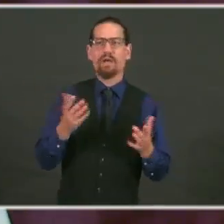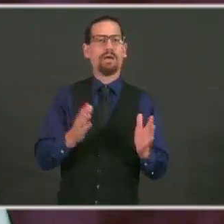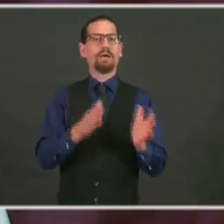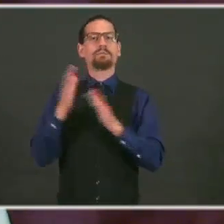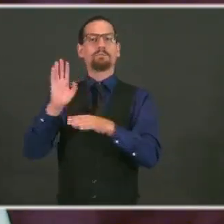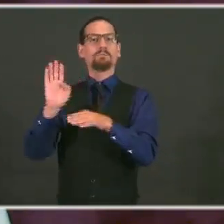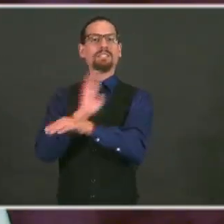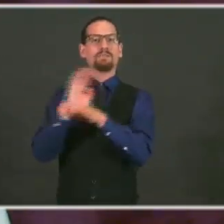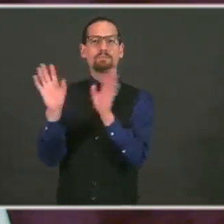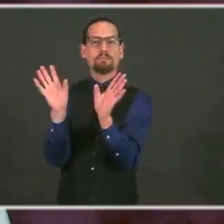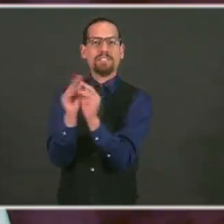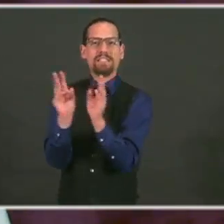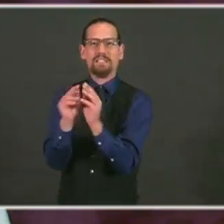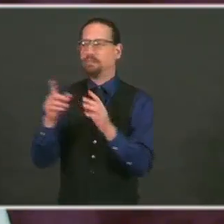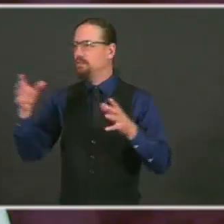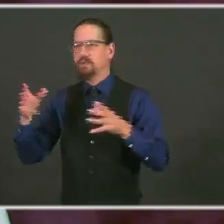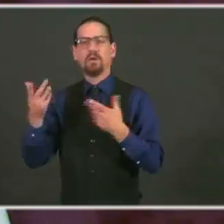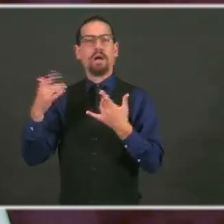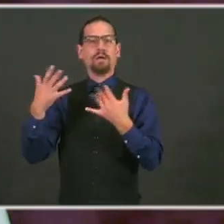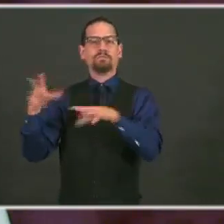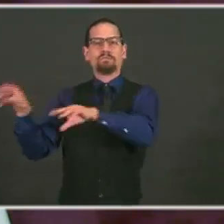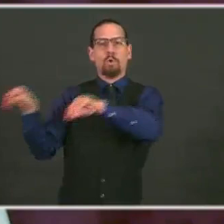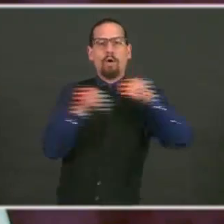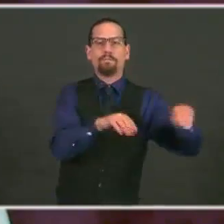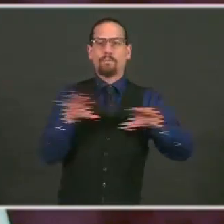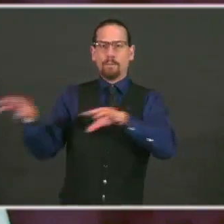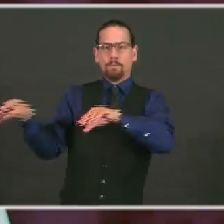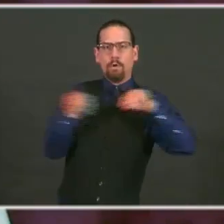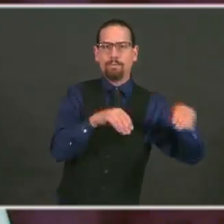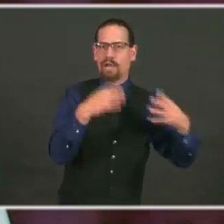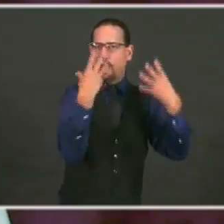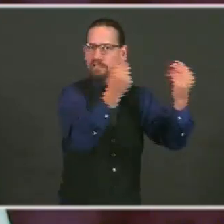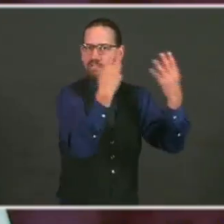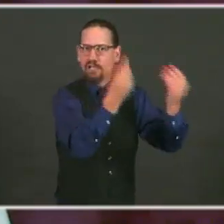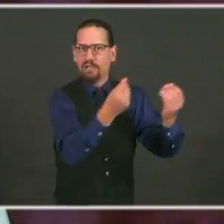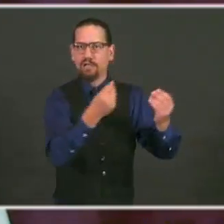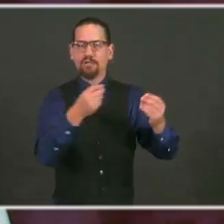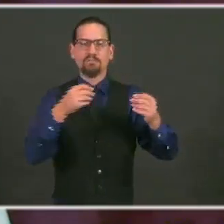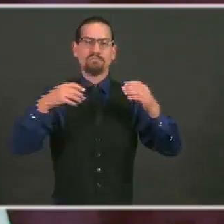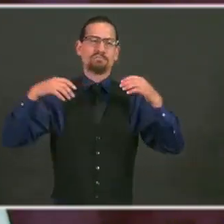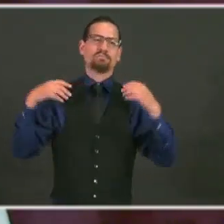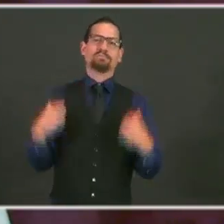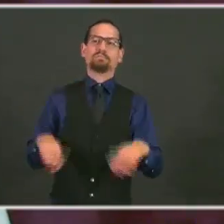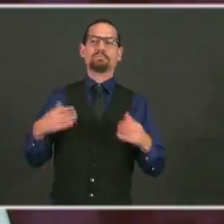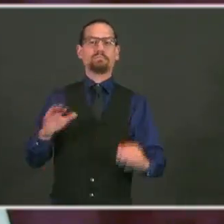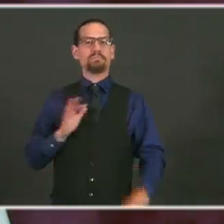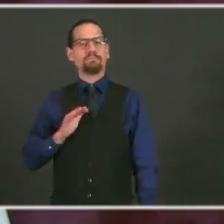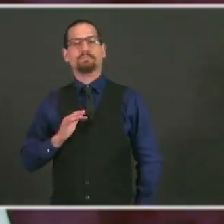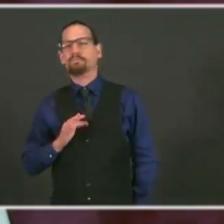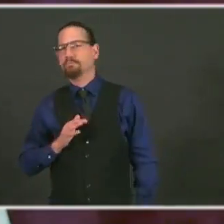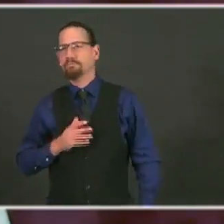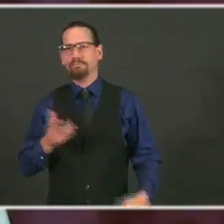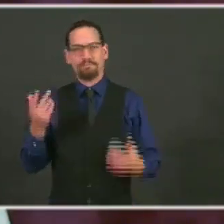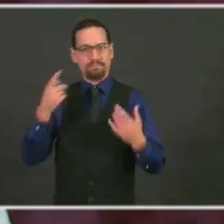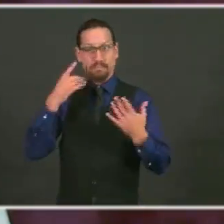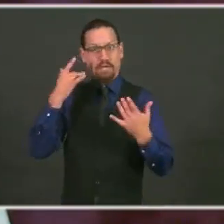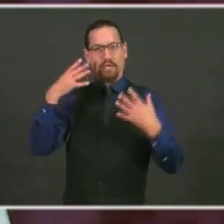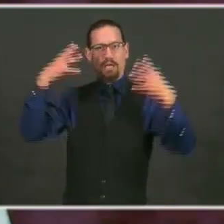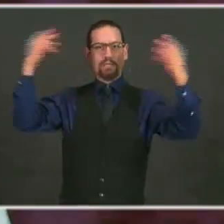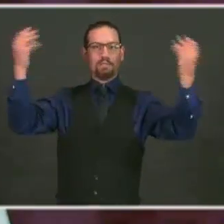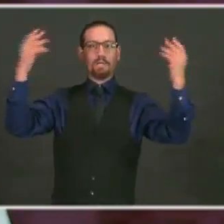months, we ought to be able to continue to do this. It is much safer outdoors than indoors, and we want to help businesses